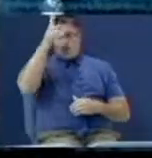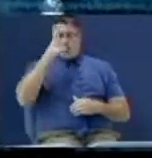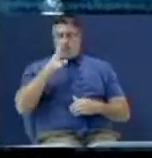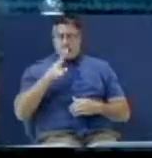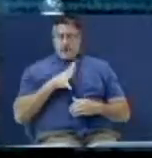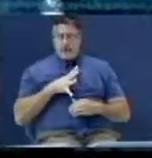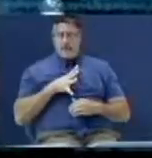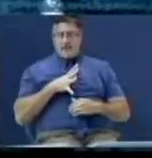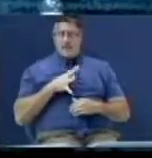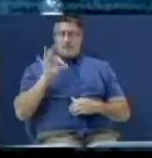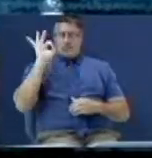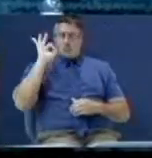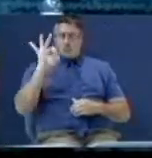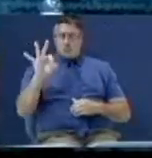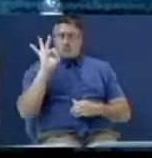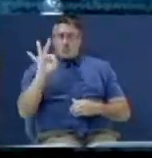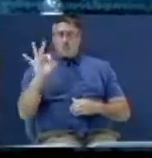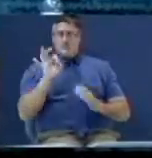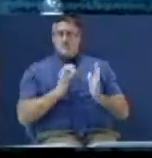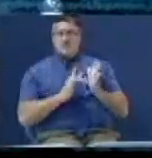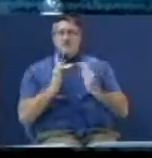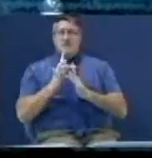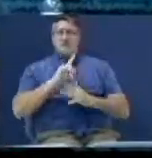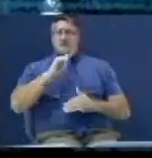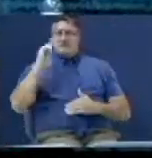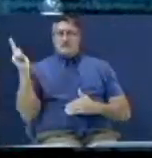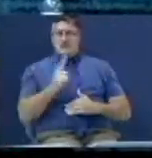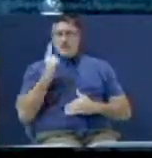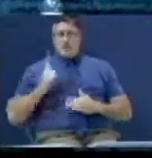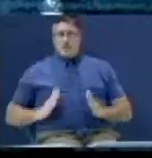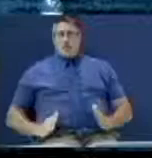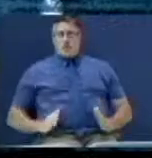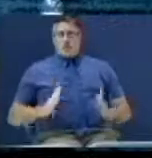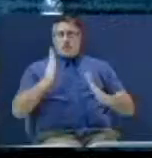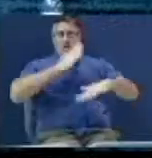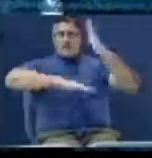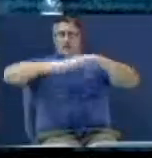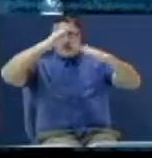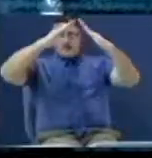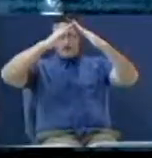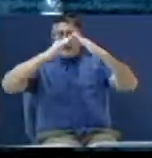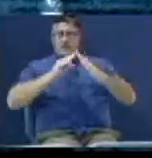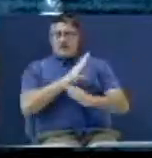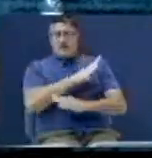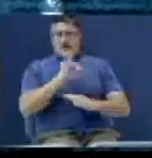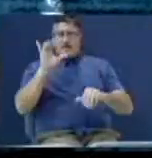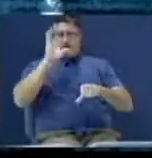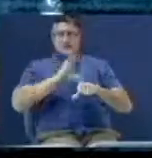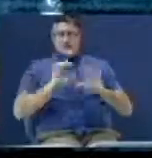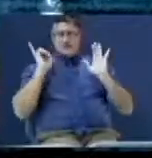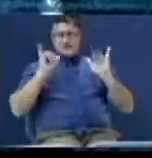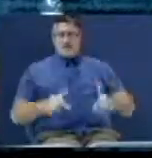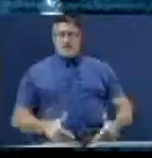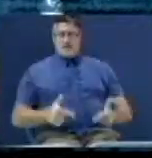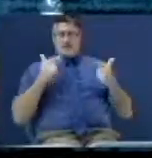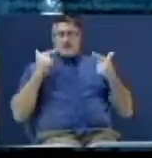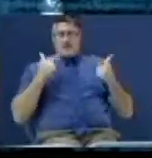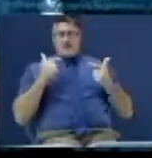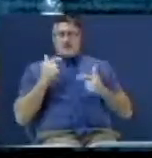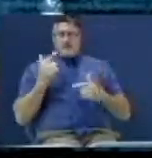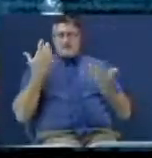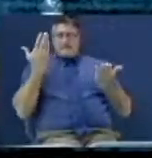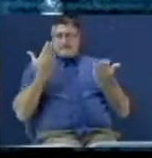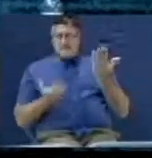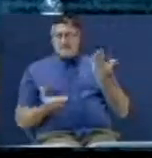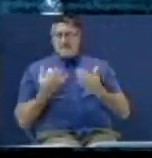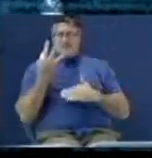and said, Jesus is the only one to heaven. They do care when I said the church is still alive. And though the outlook is